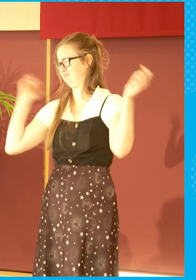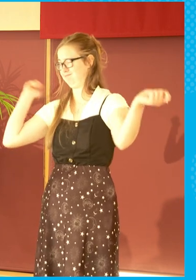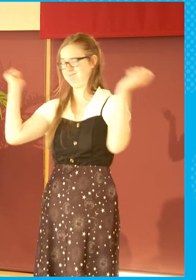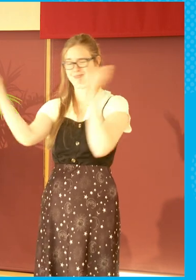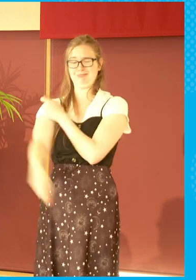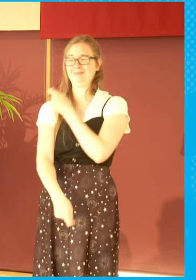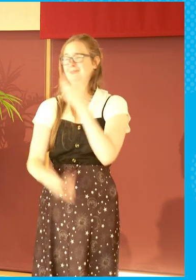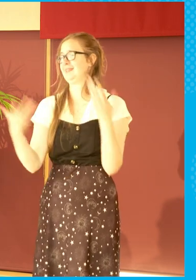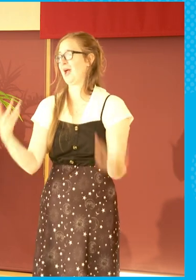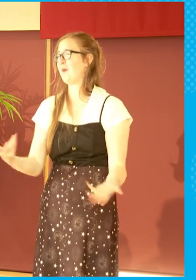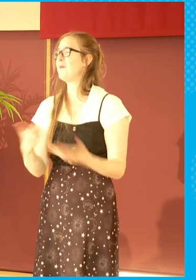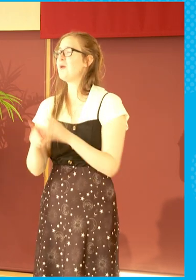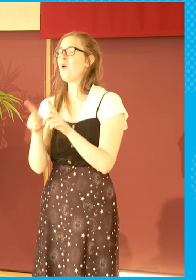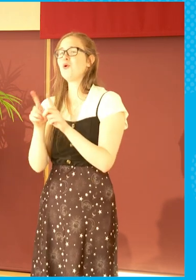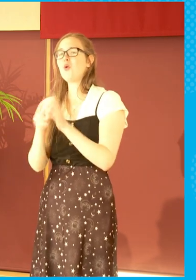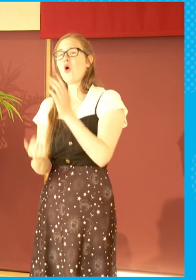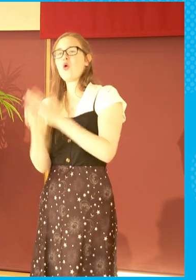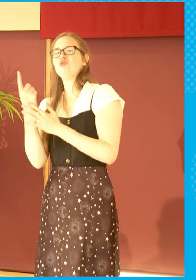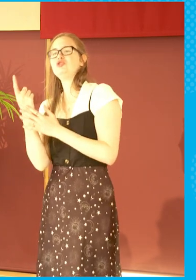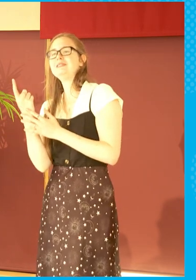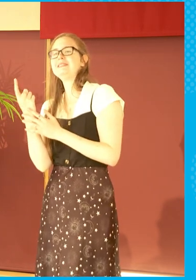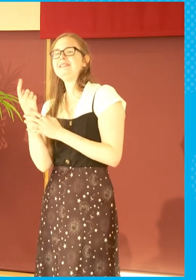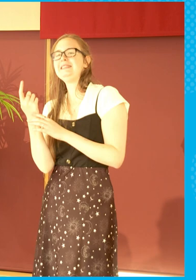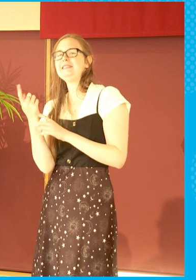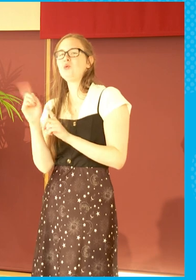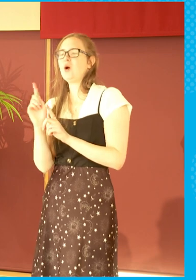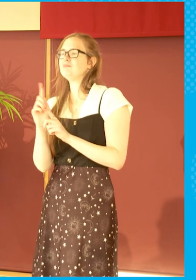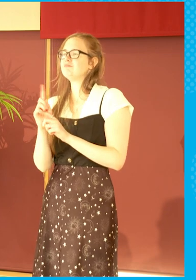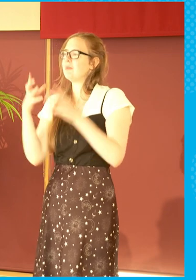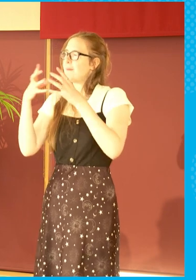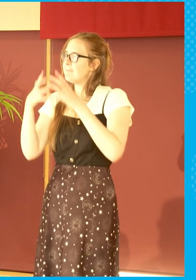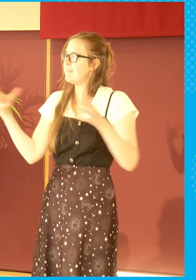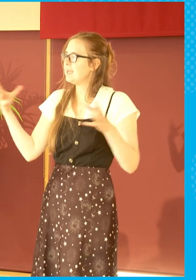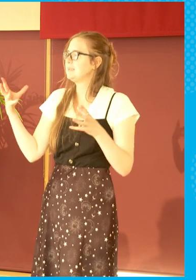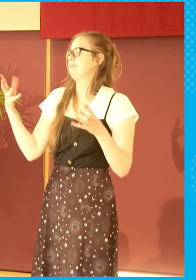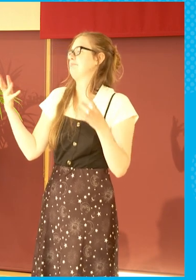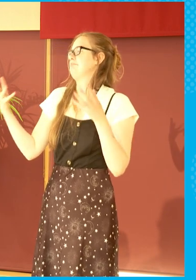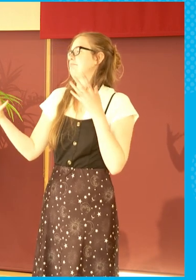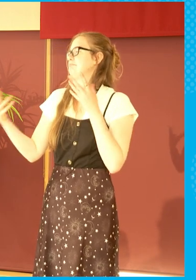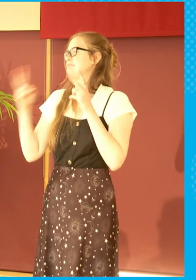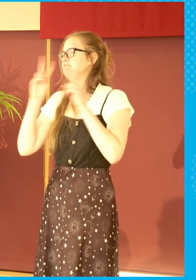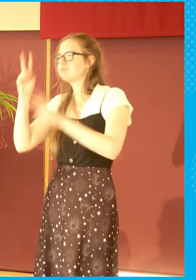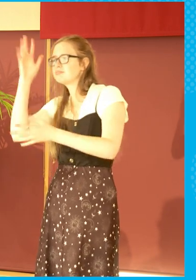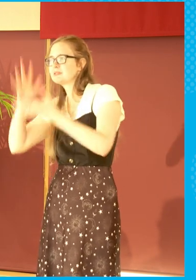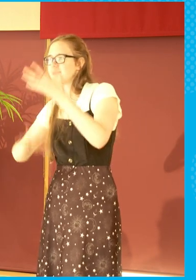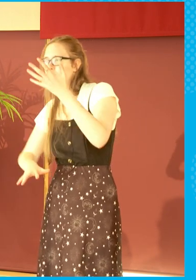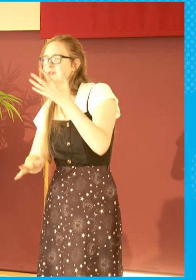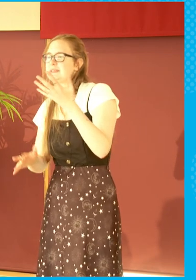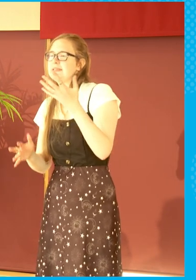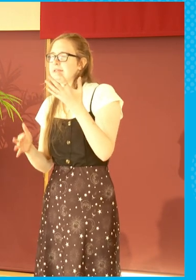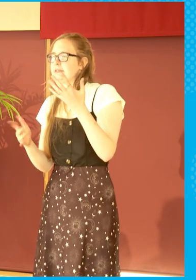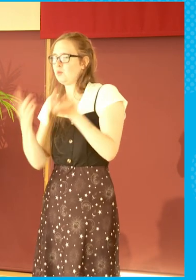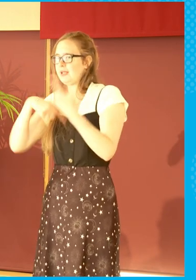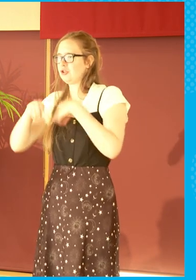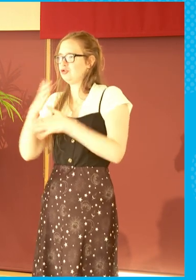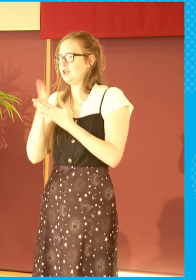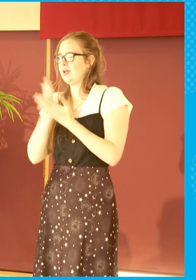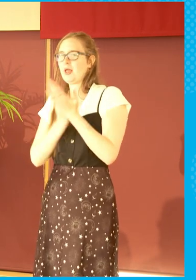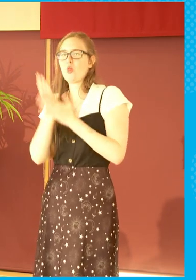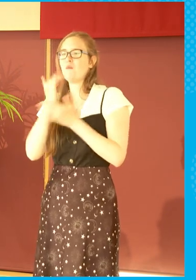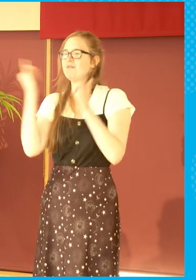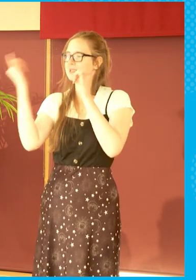the opportunities for big consumer experiences, festivals,